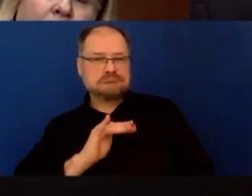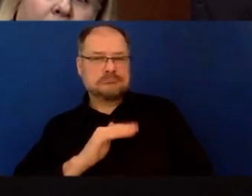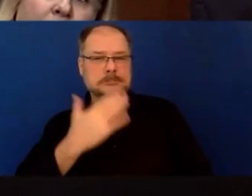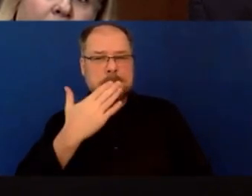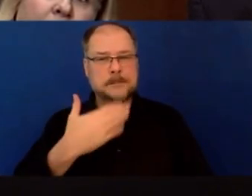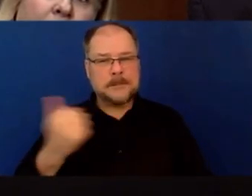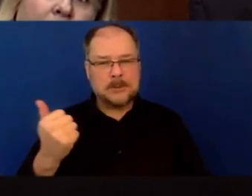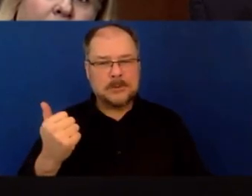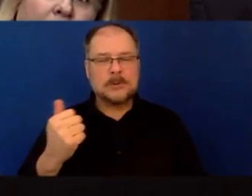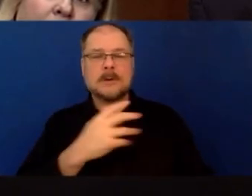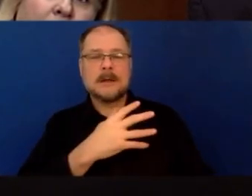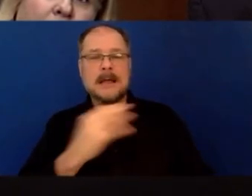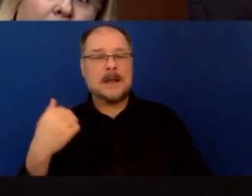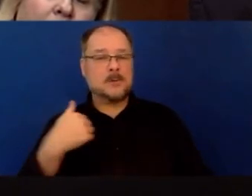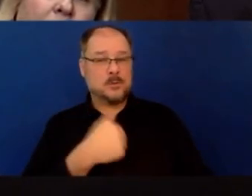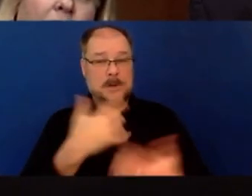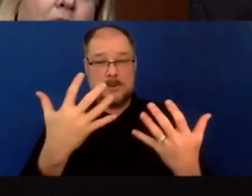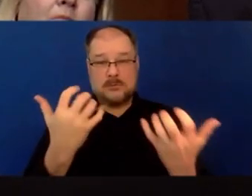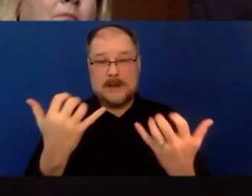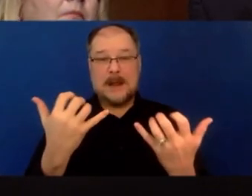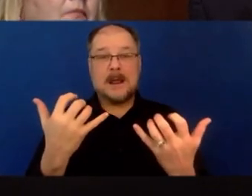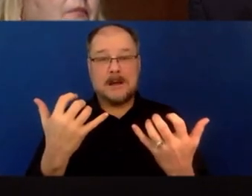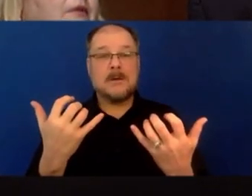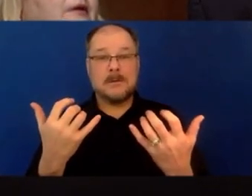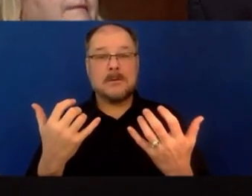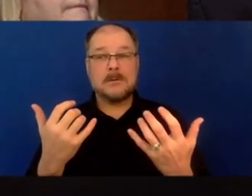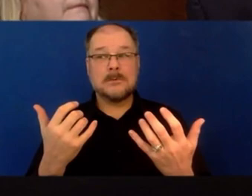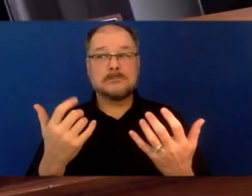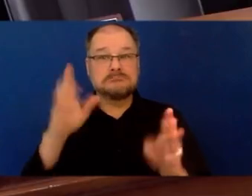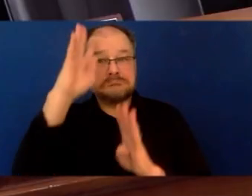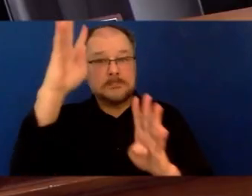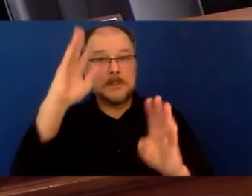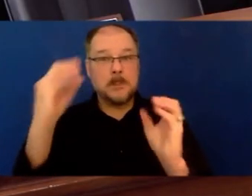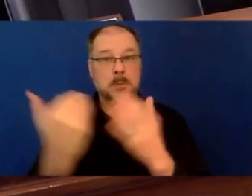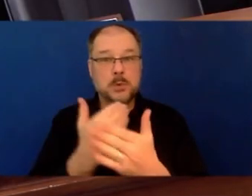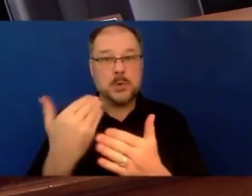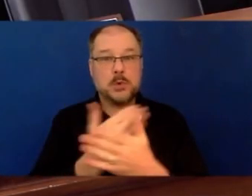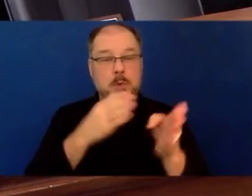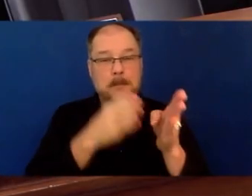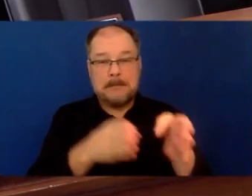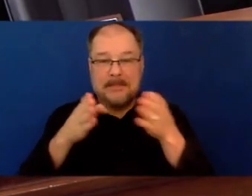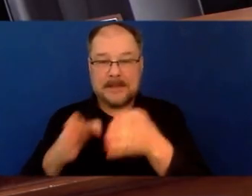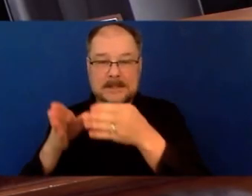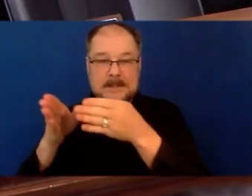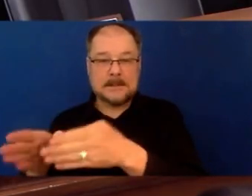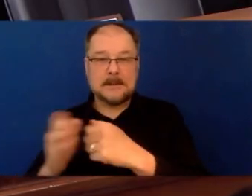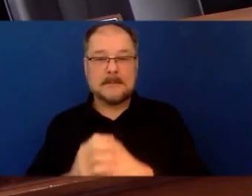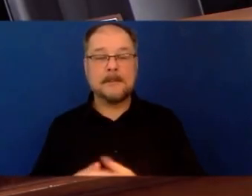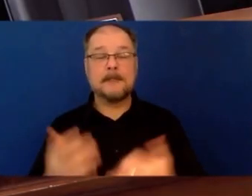innovative models that we can do that. Thank you very much. I'd like to yield back to the ranking member.